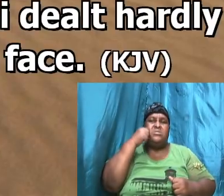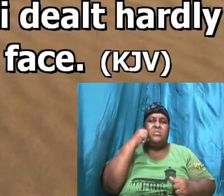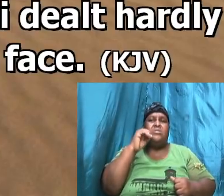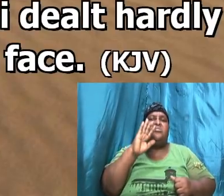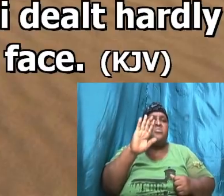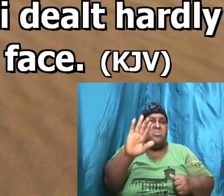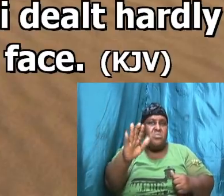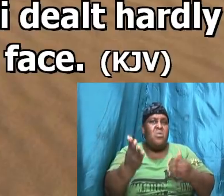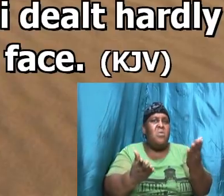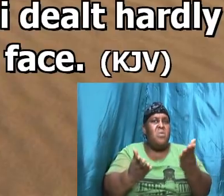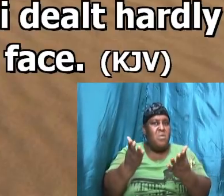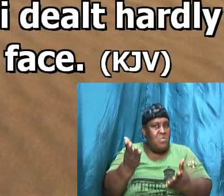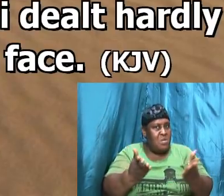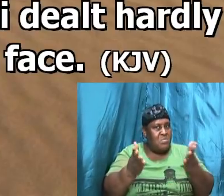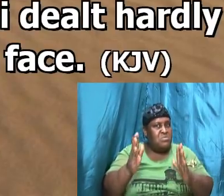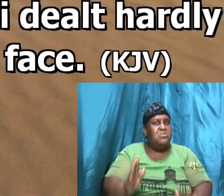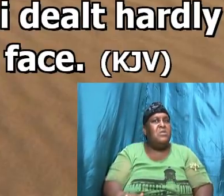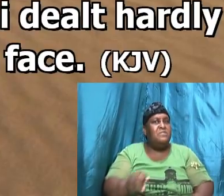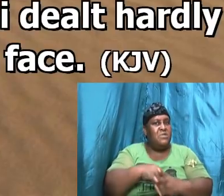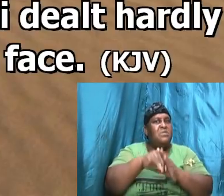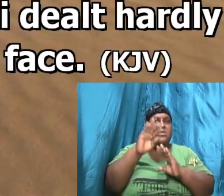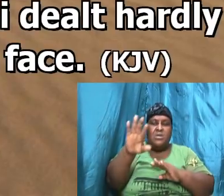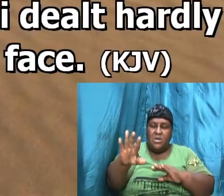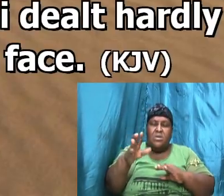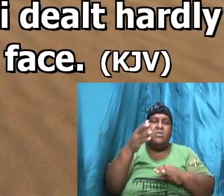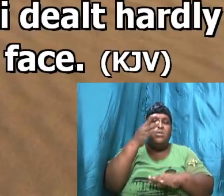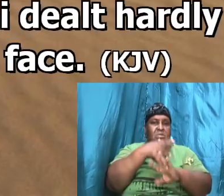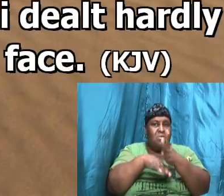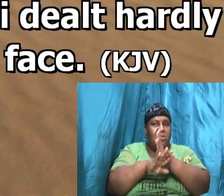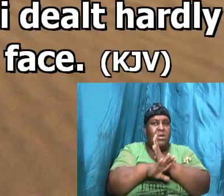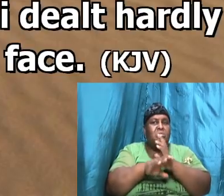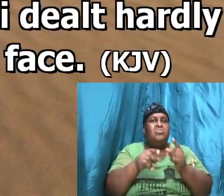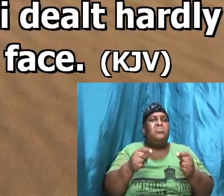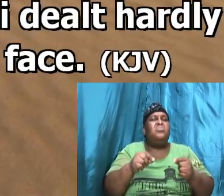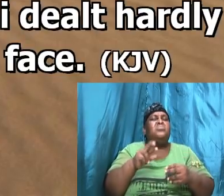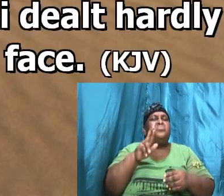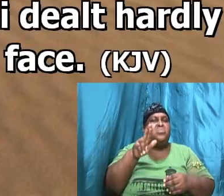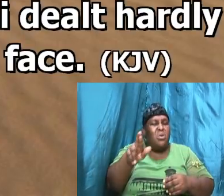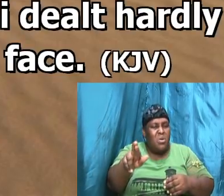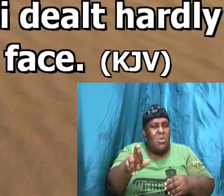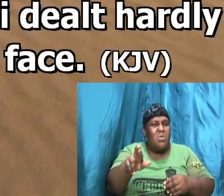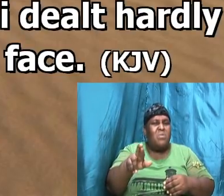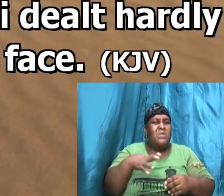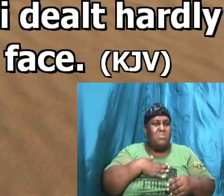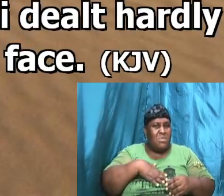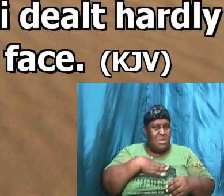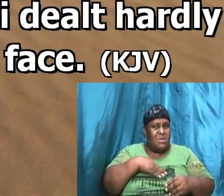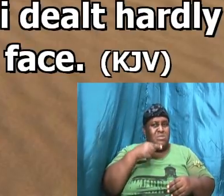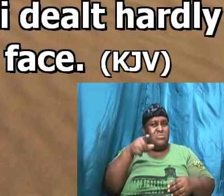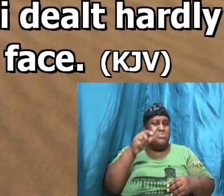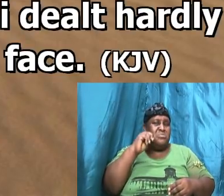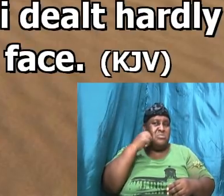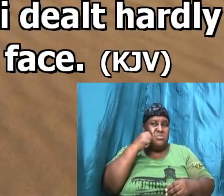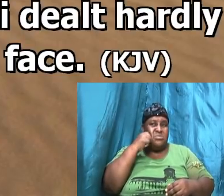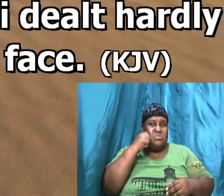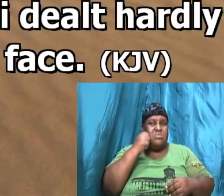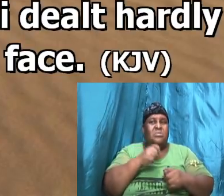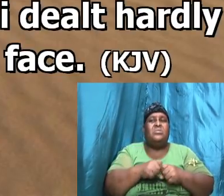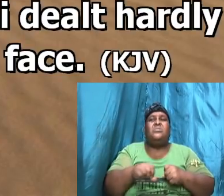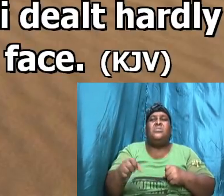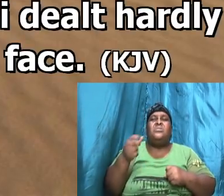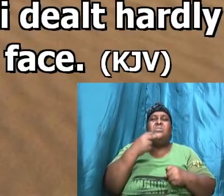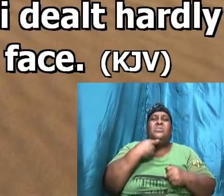Do to her as it pleaseth thee. And when Sarai dealt hardly with her, she fled